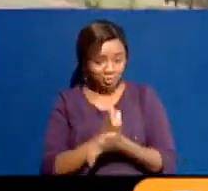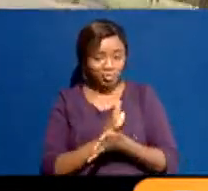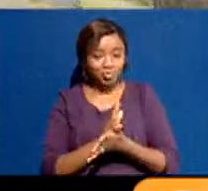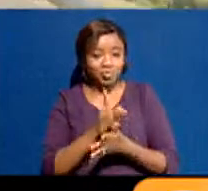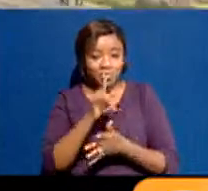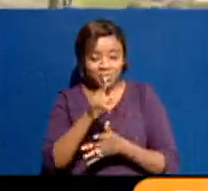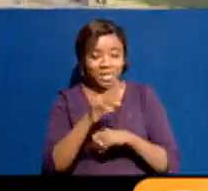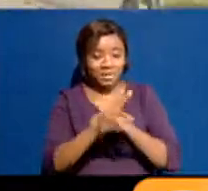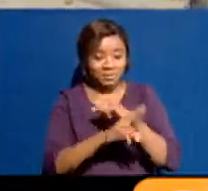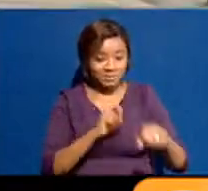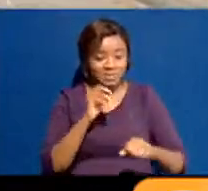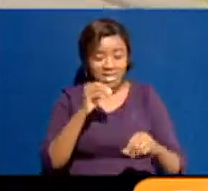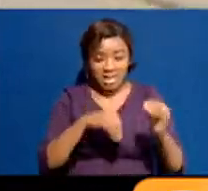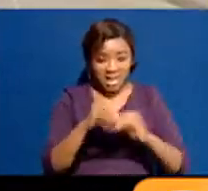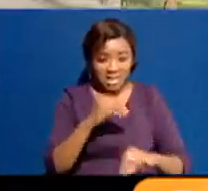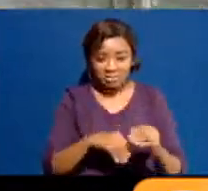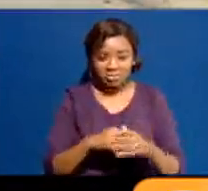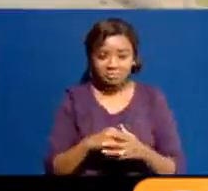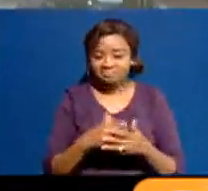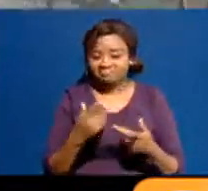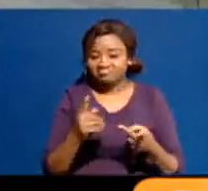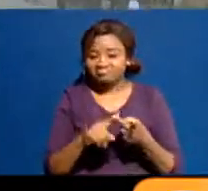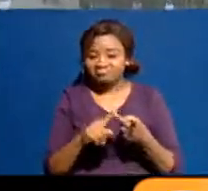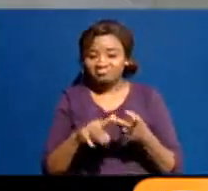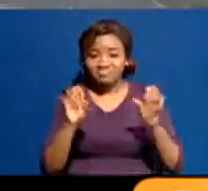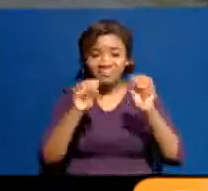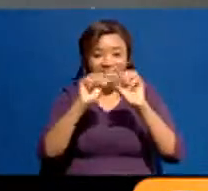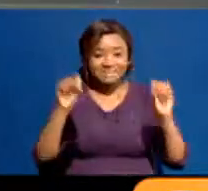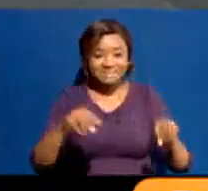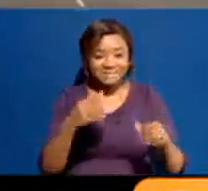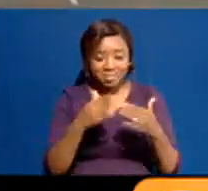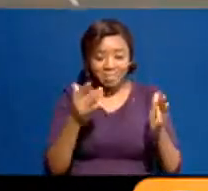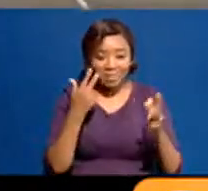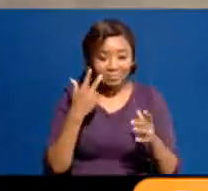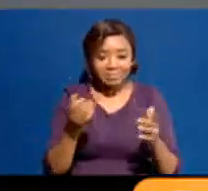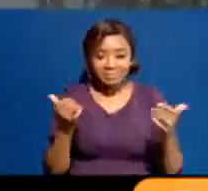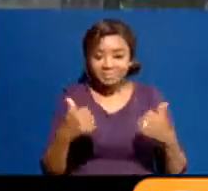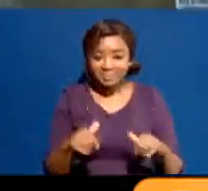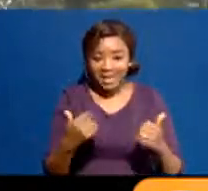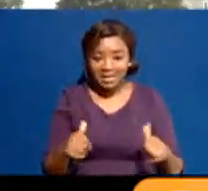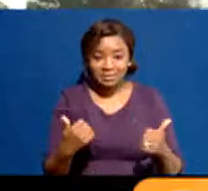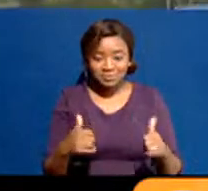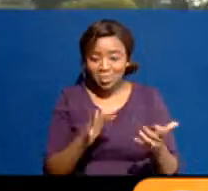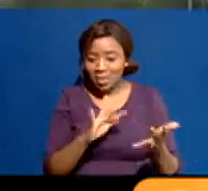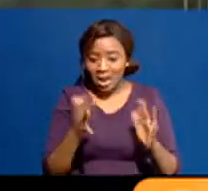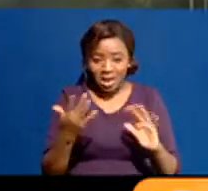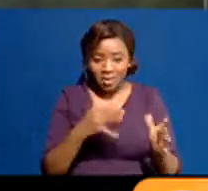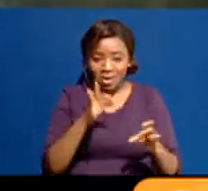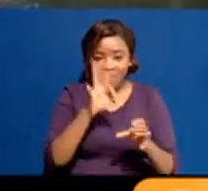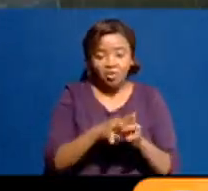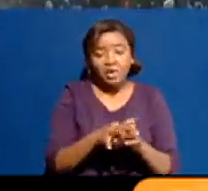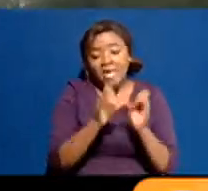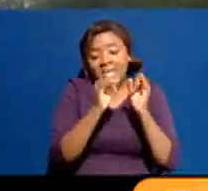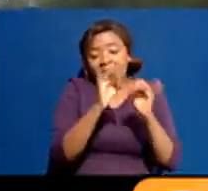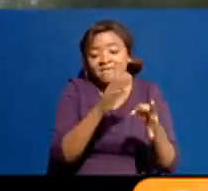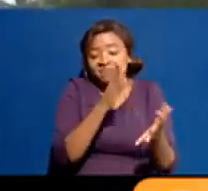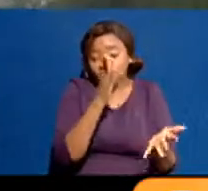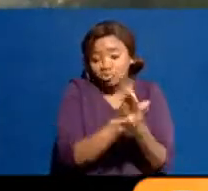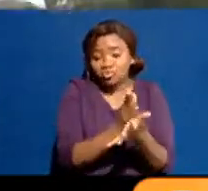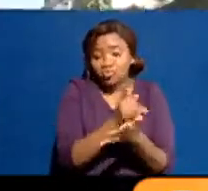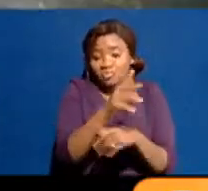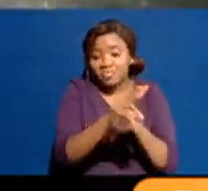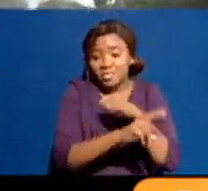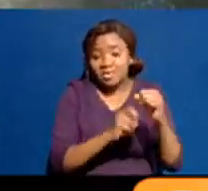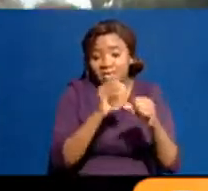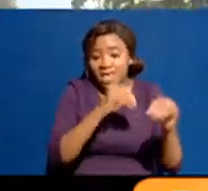answered. The servers haven't been opened. If indeed that's the case, then what would the cost of